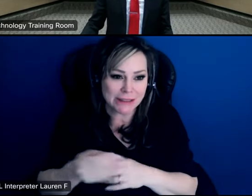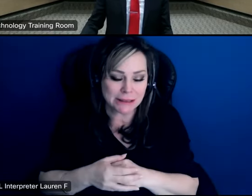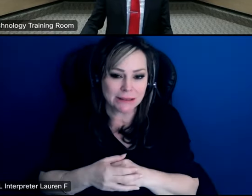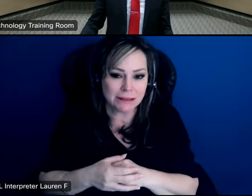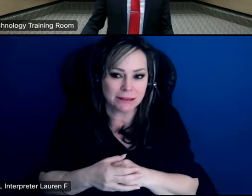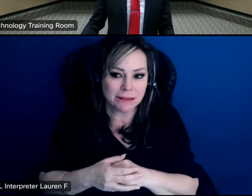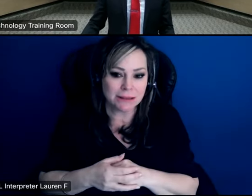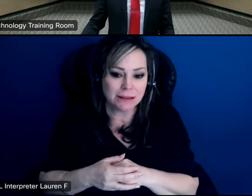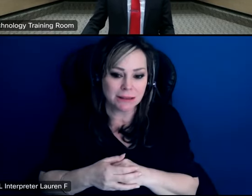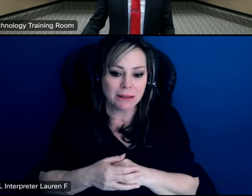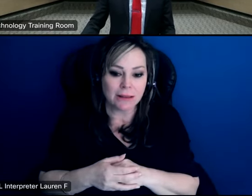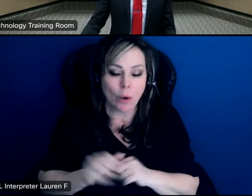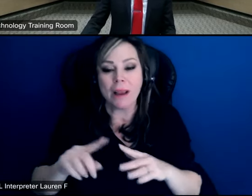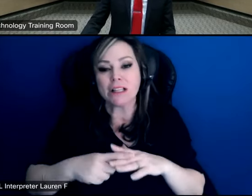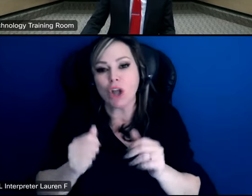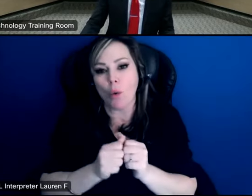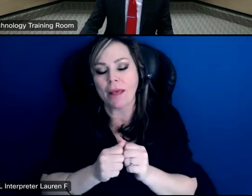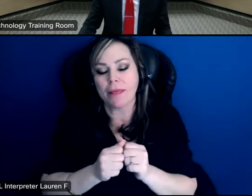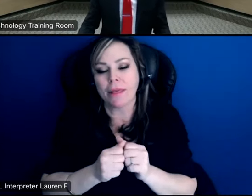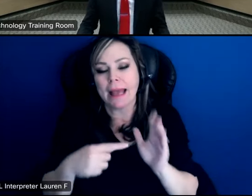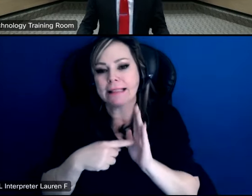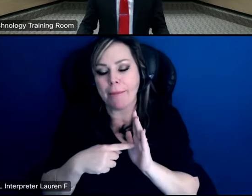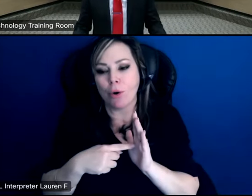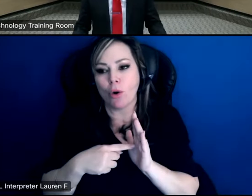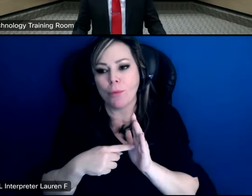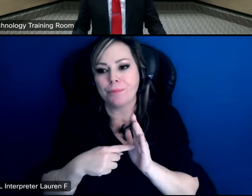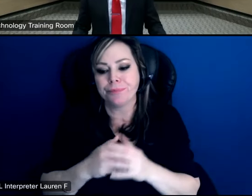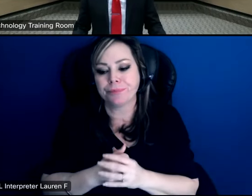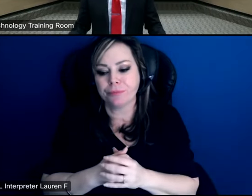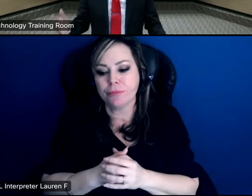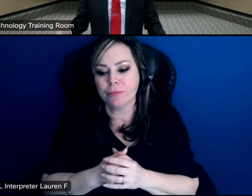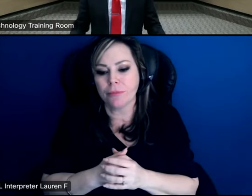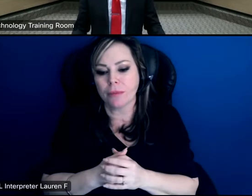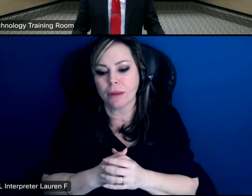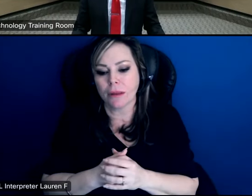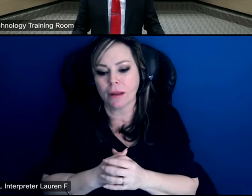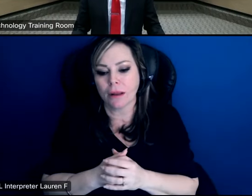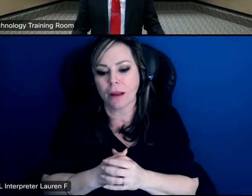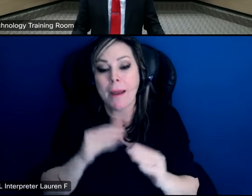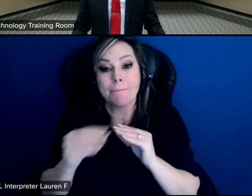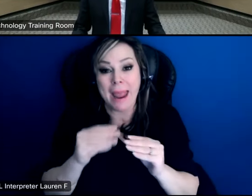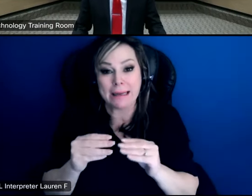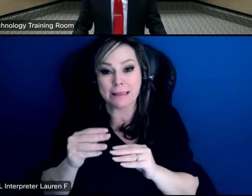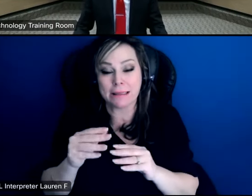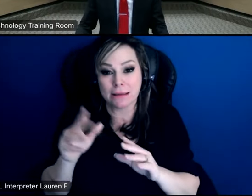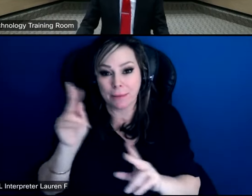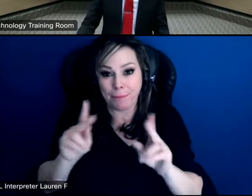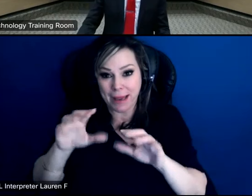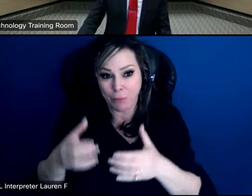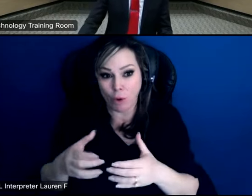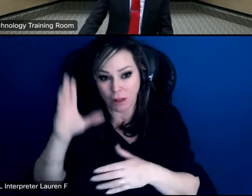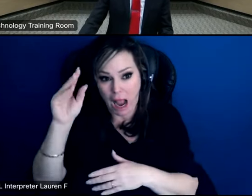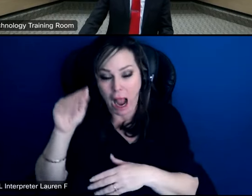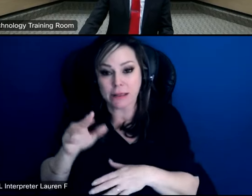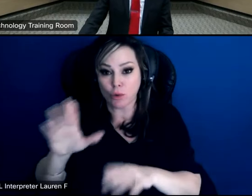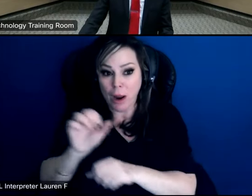um so we can start with uh for example we we have some um um maintenance guys you know they do great work but they're